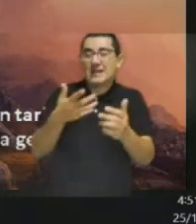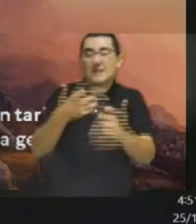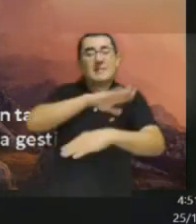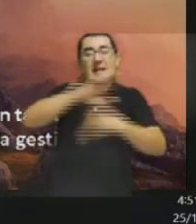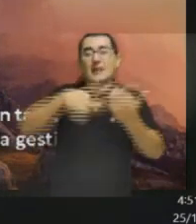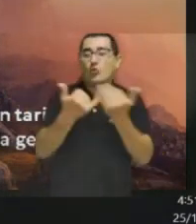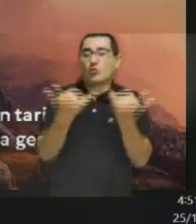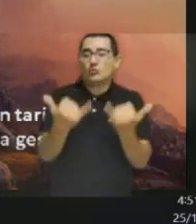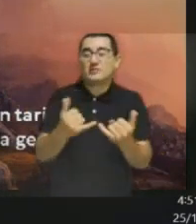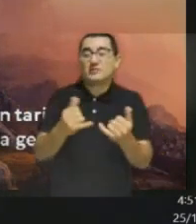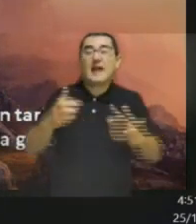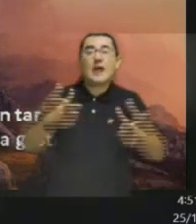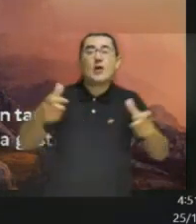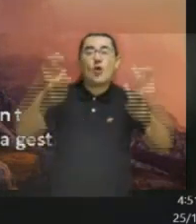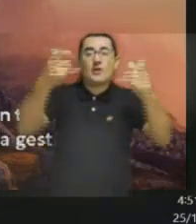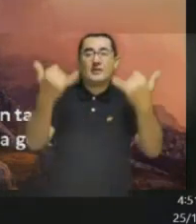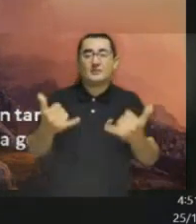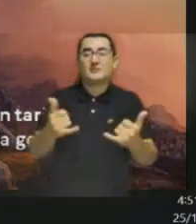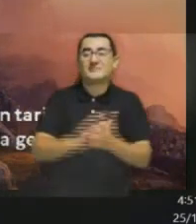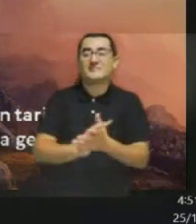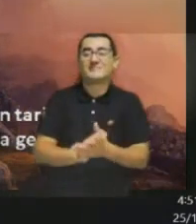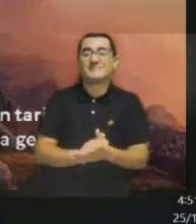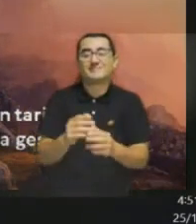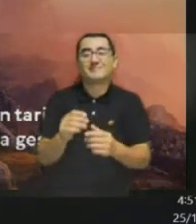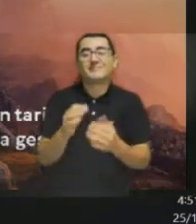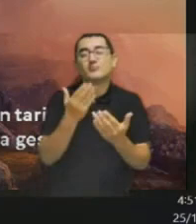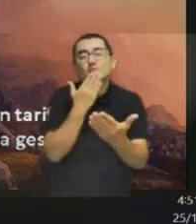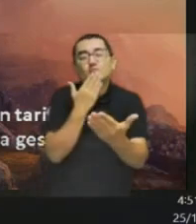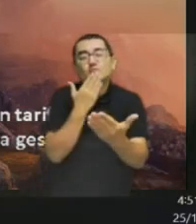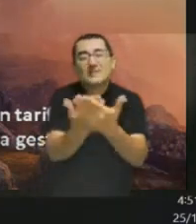messages in this conference for today. Thank you very much.